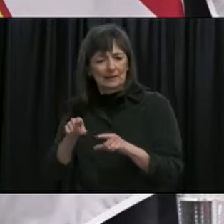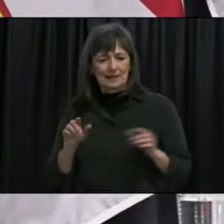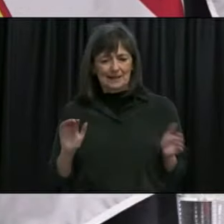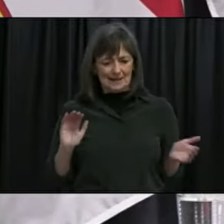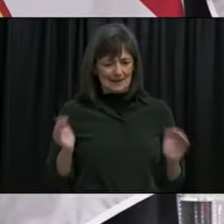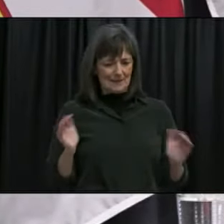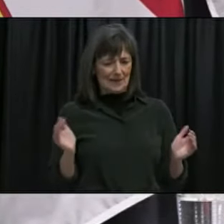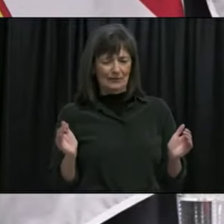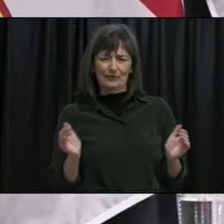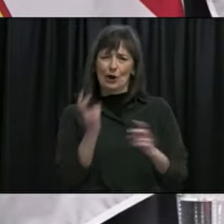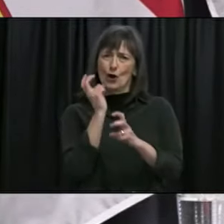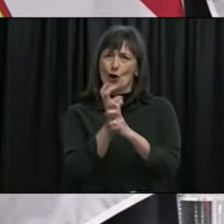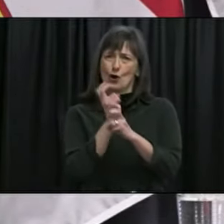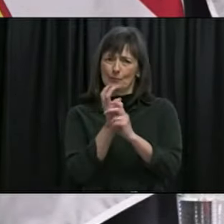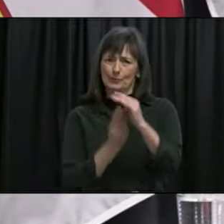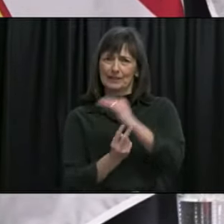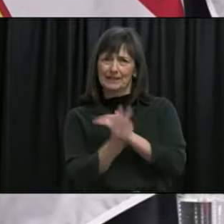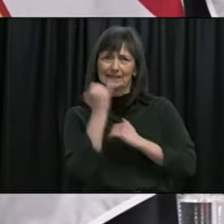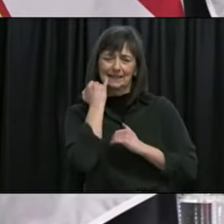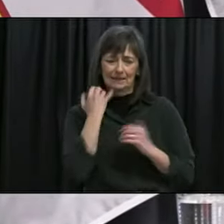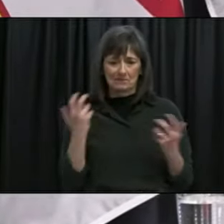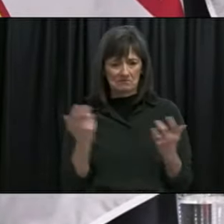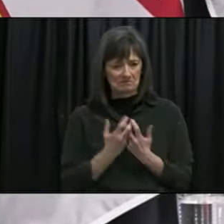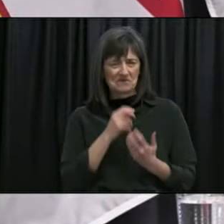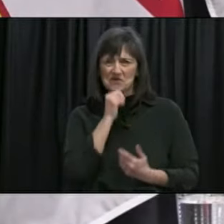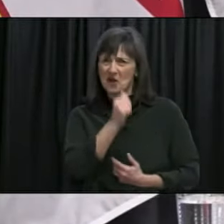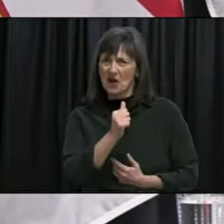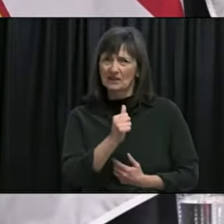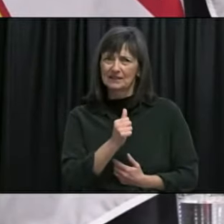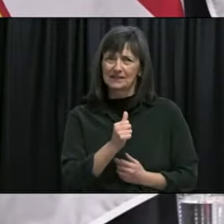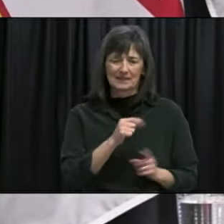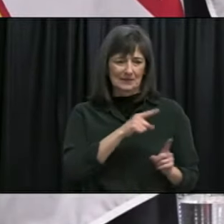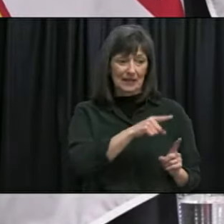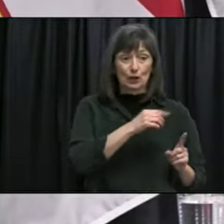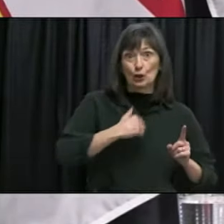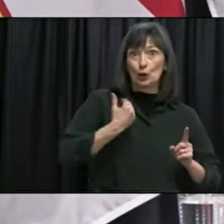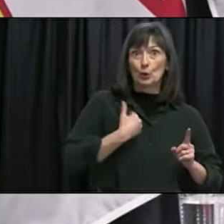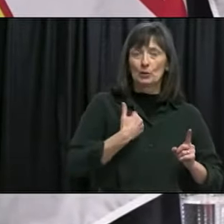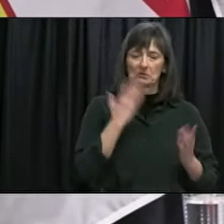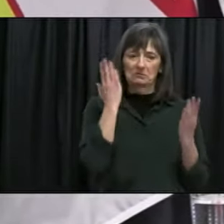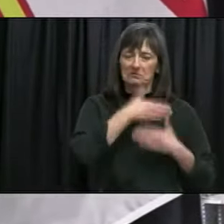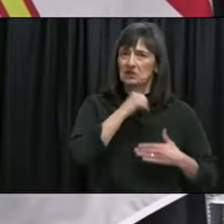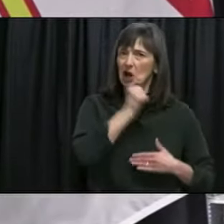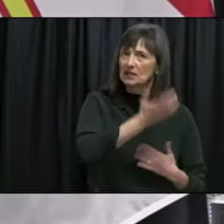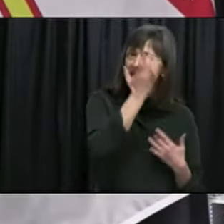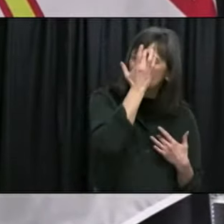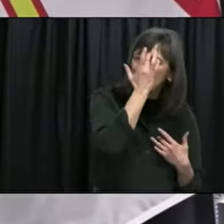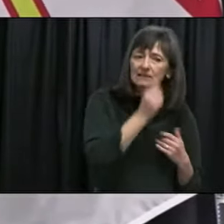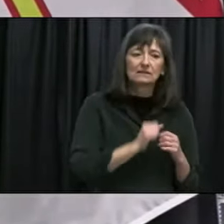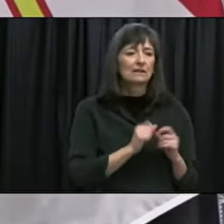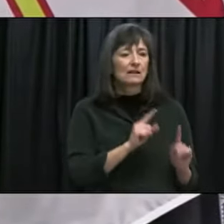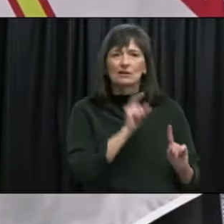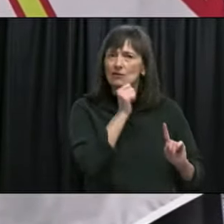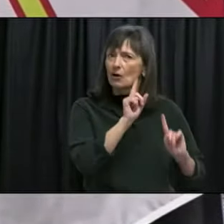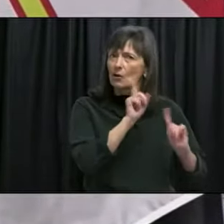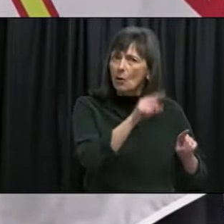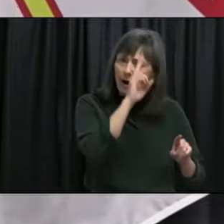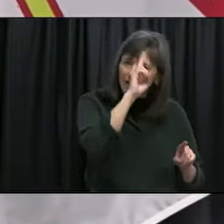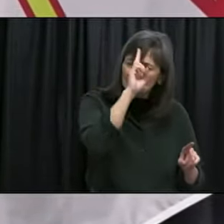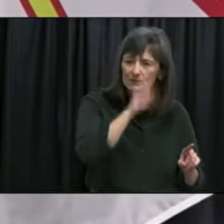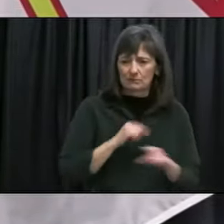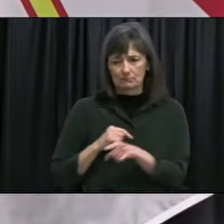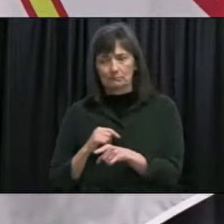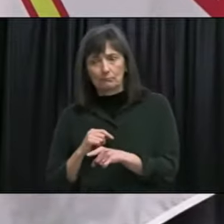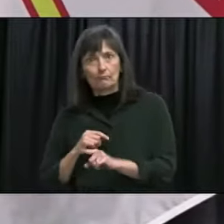the summer and into the fall perhaps with the demographic being such a different change because your baseline has now changed for who